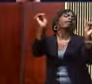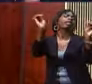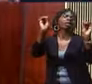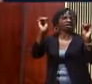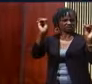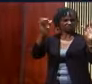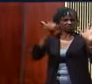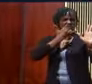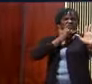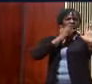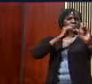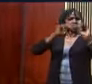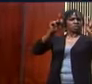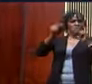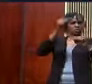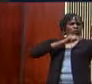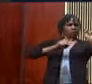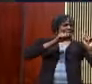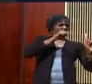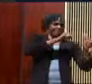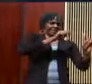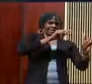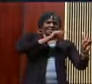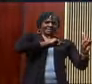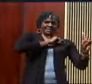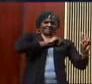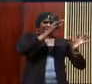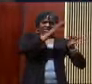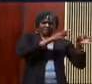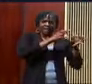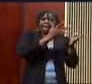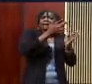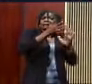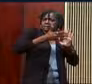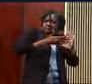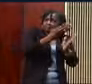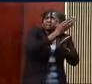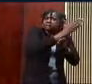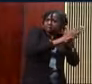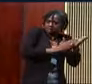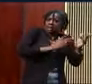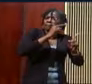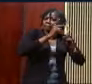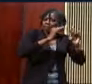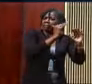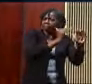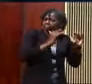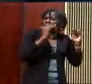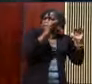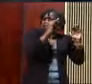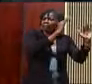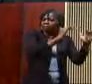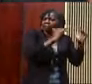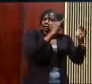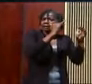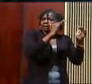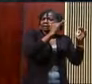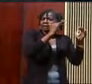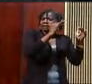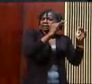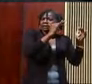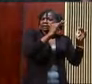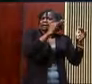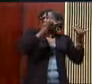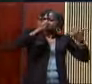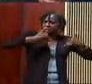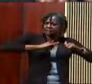some of us are roses out of concrete, to use the language of Tupac Shakur, it does not mean that